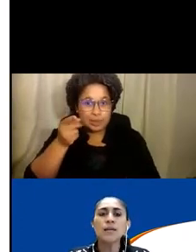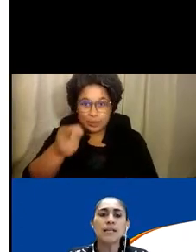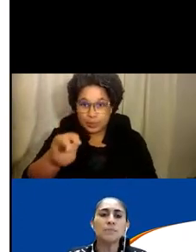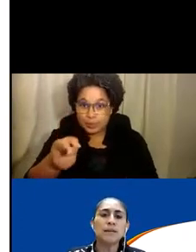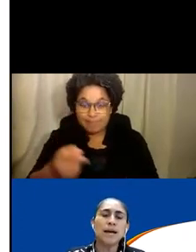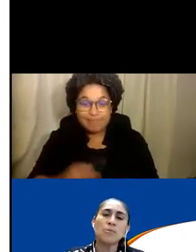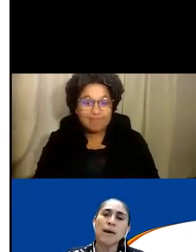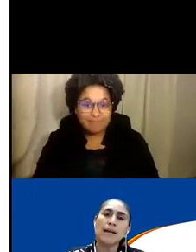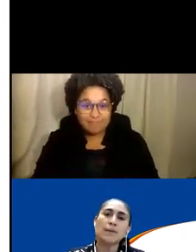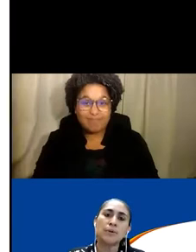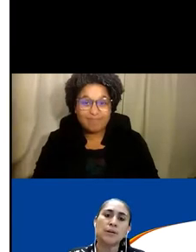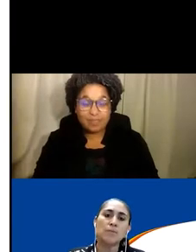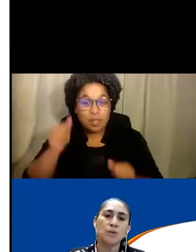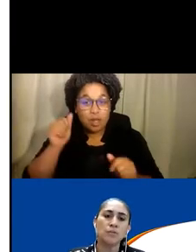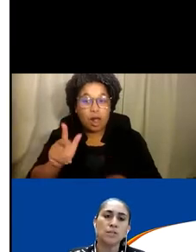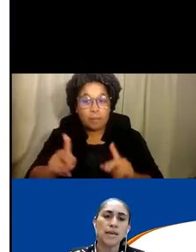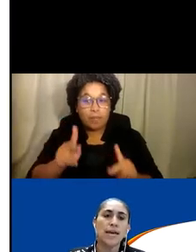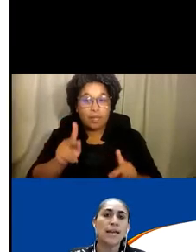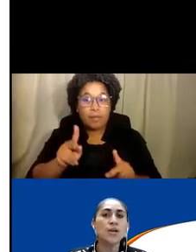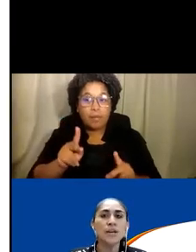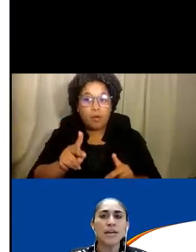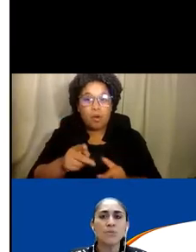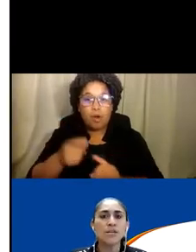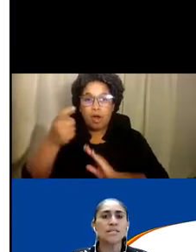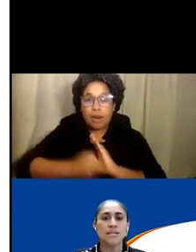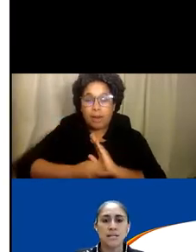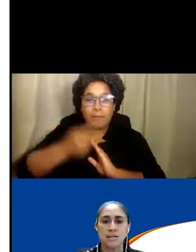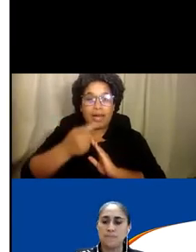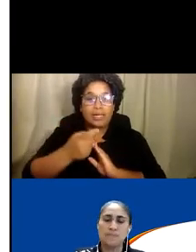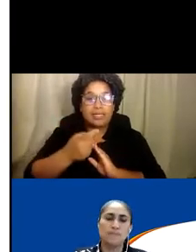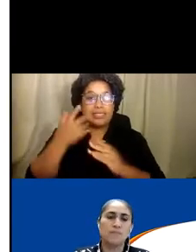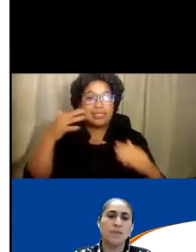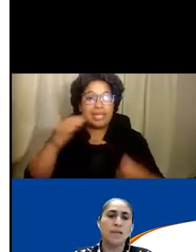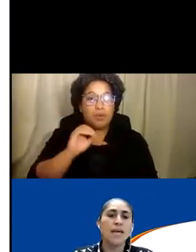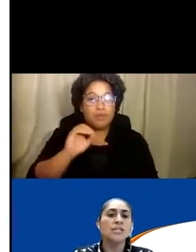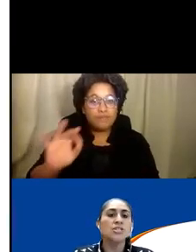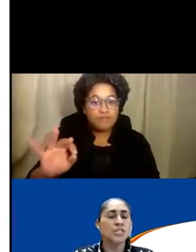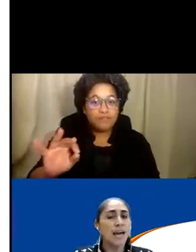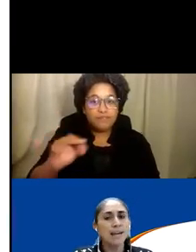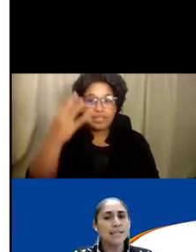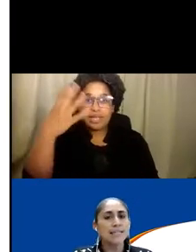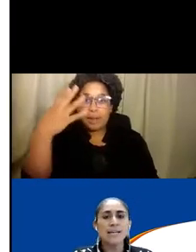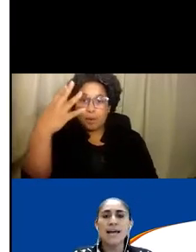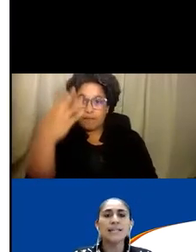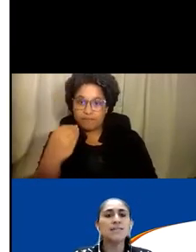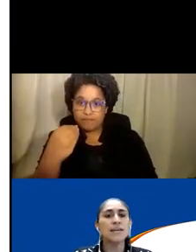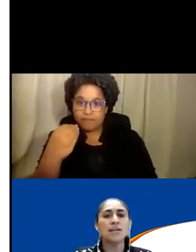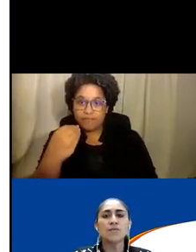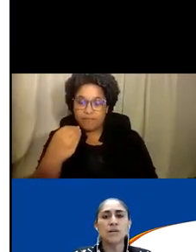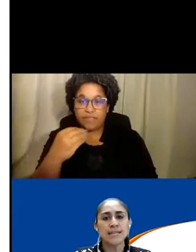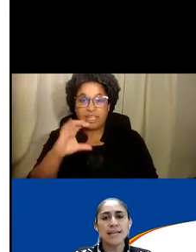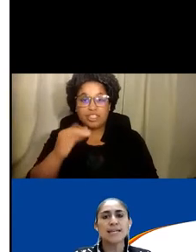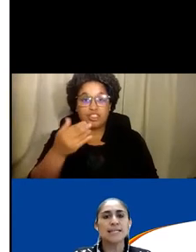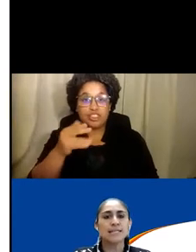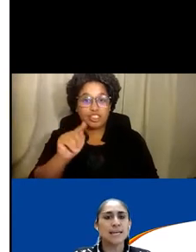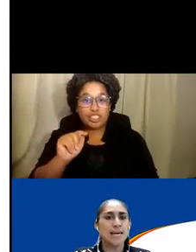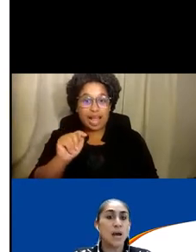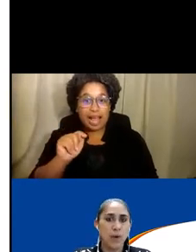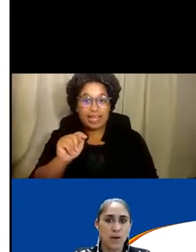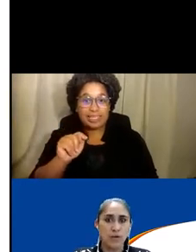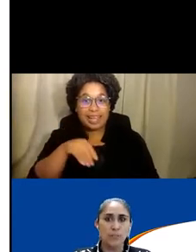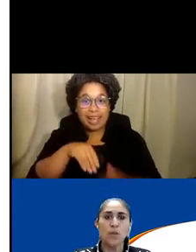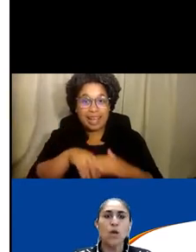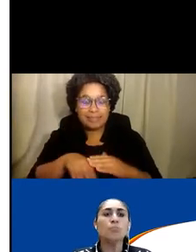Everyone has been automatically put on mute and your camera is not on. Chat is not activated for attendees.